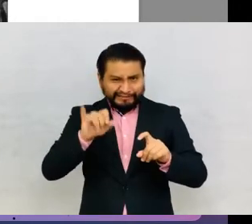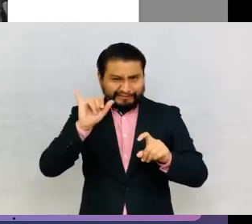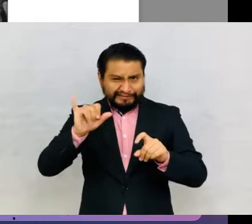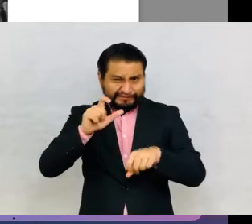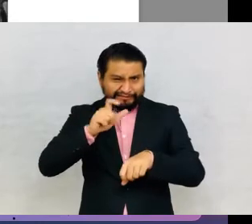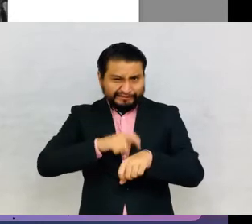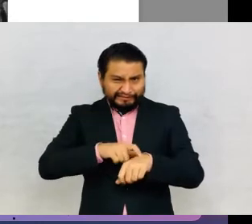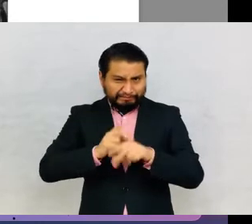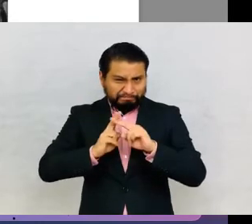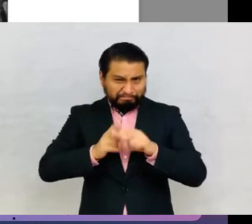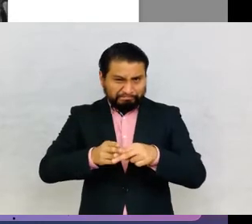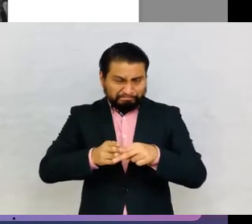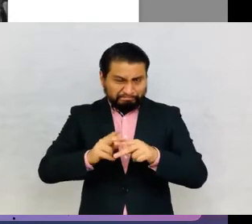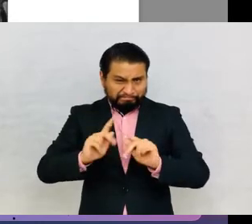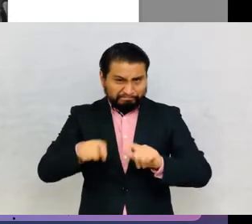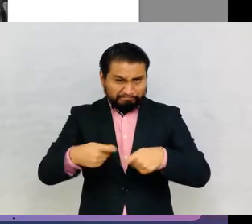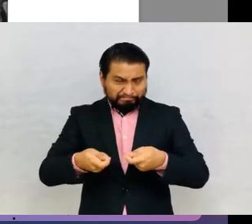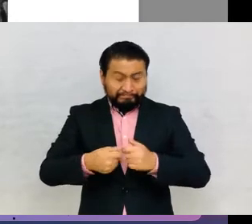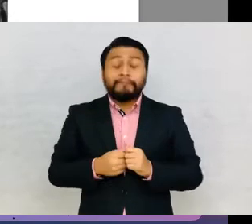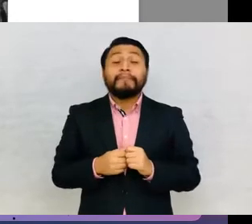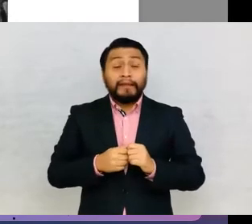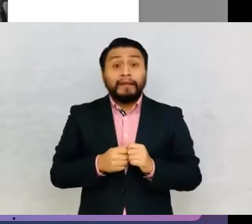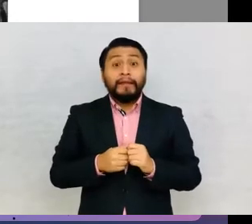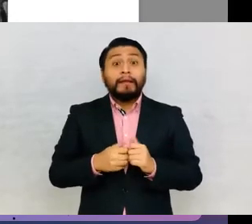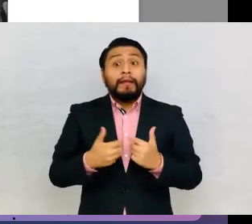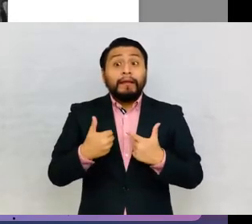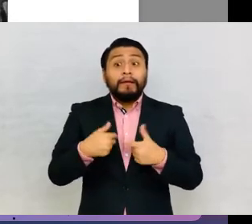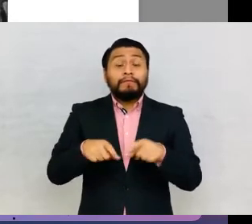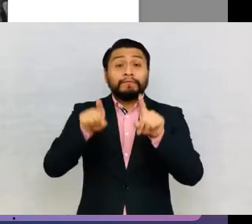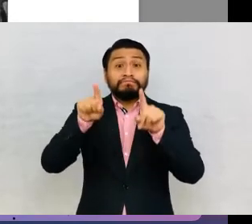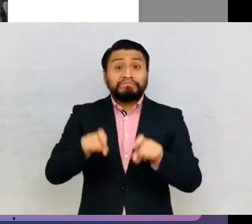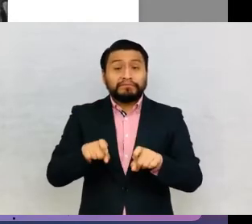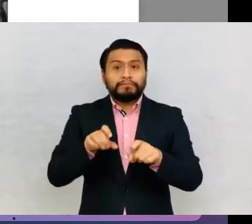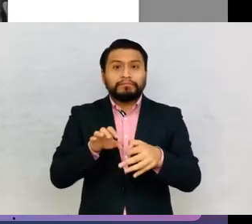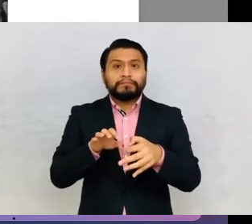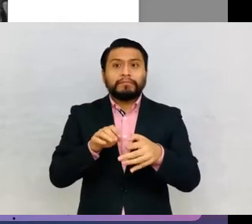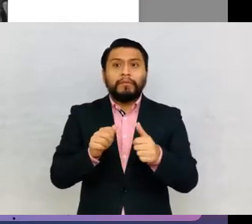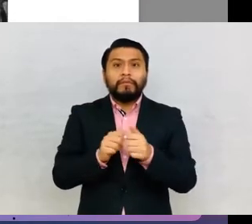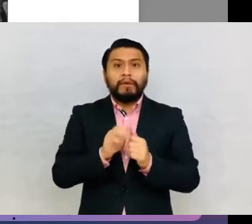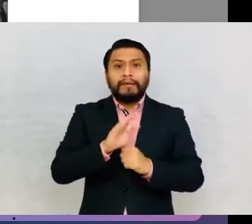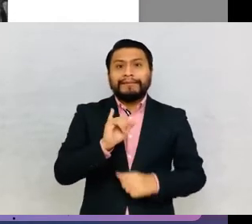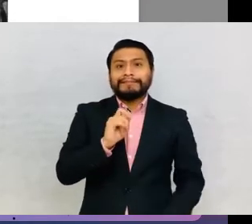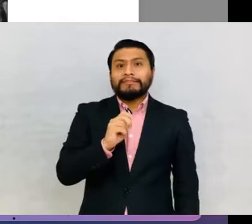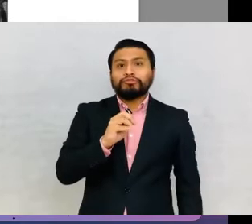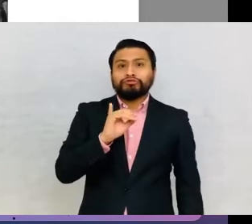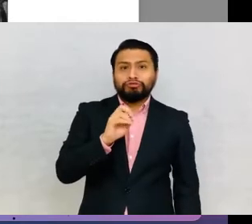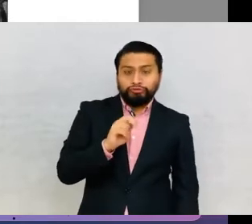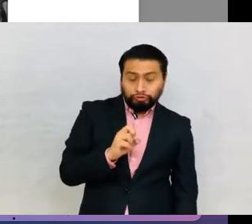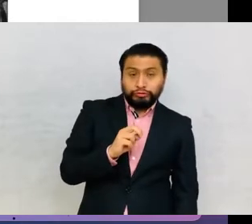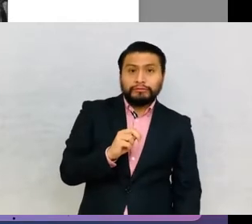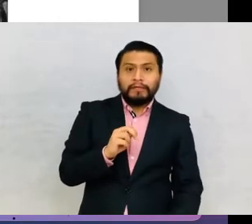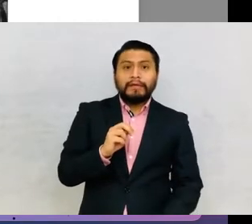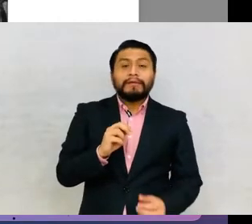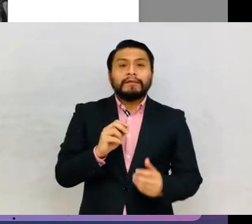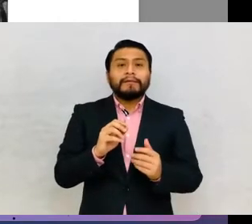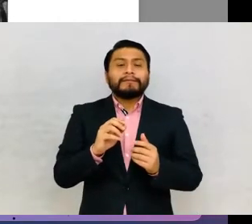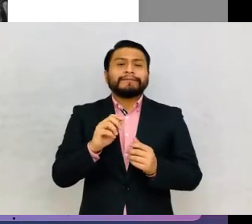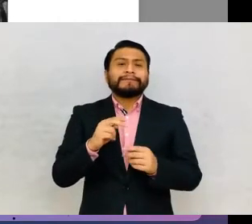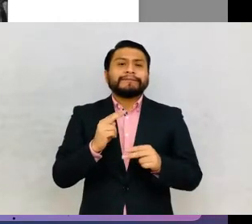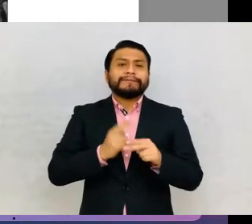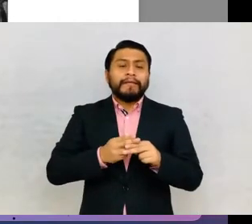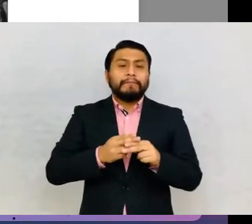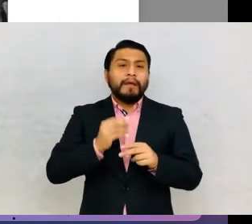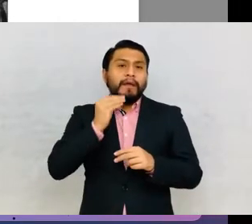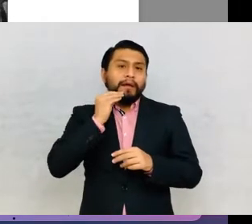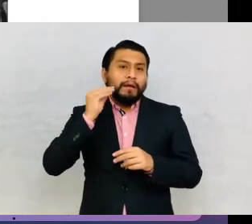time, which were applied in a very particular institution that was the House of the Indigenous Student.